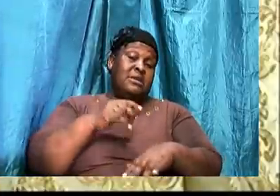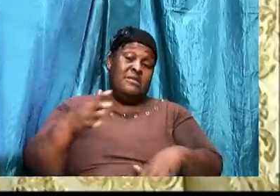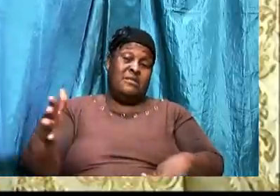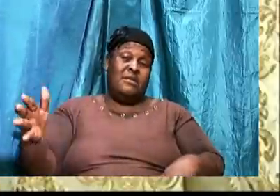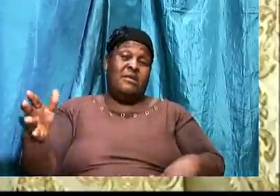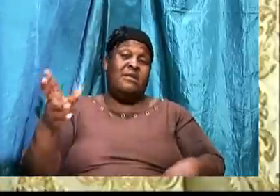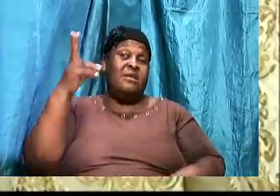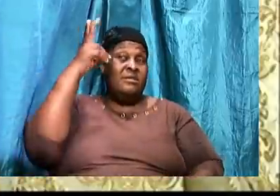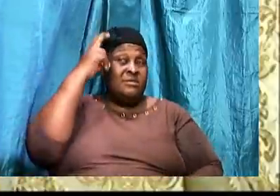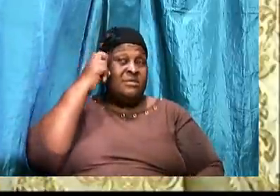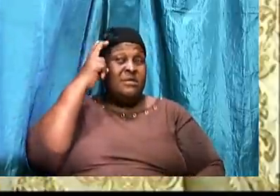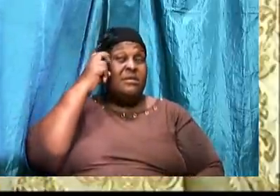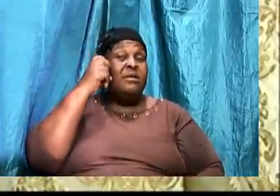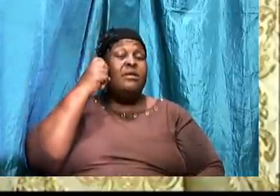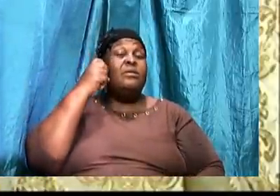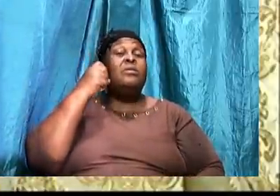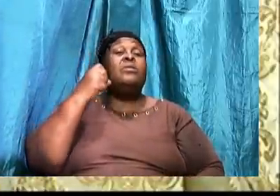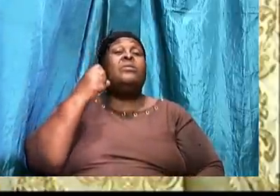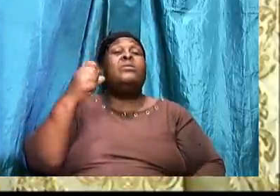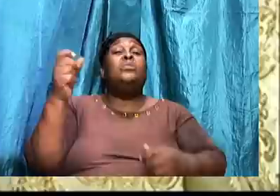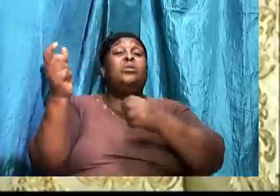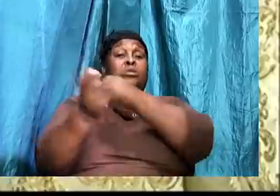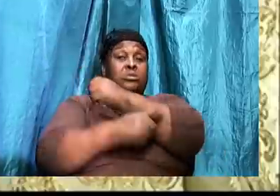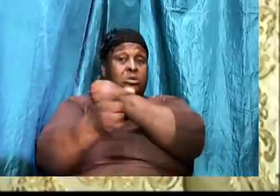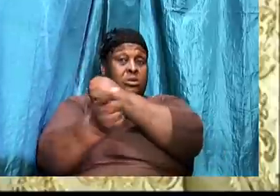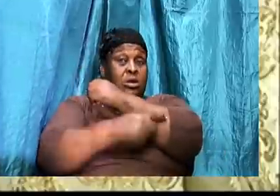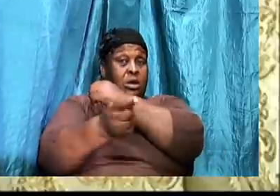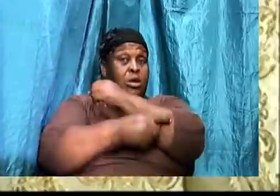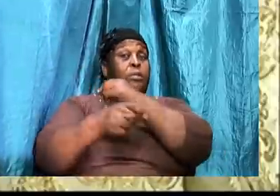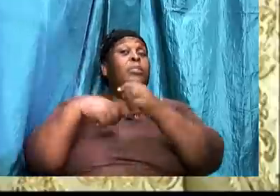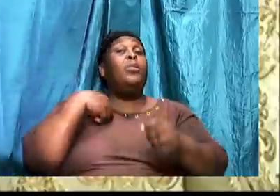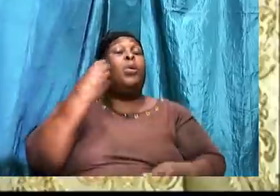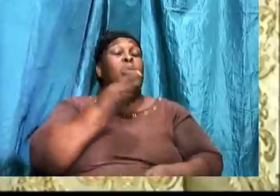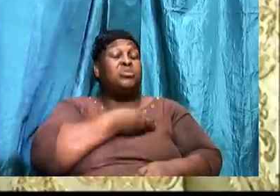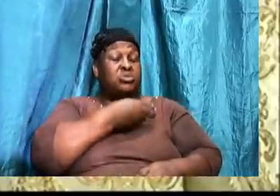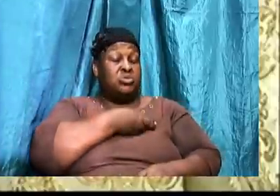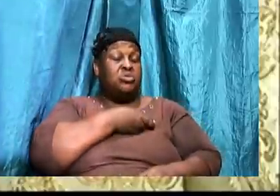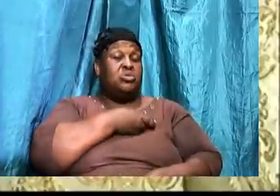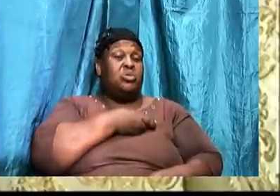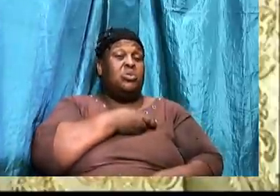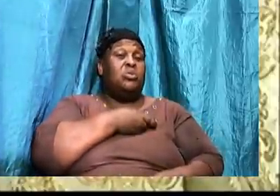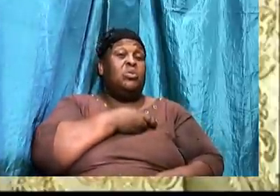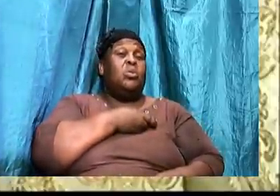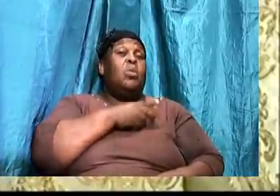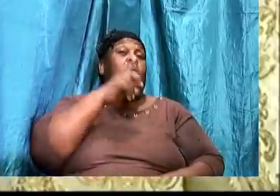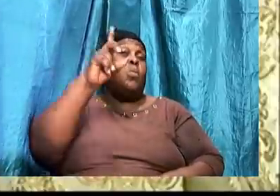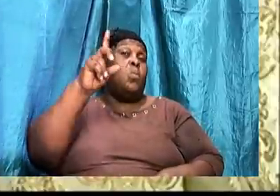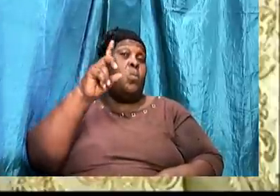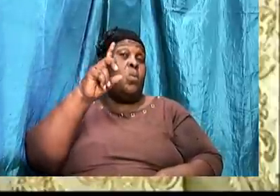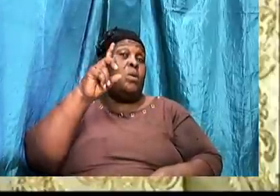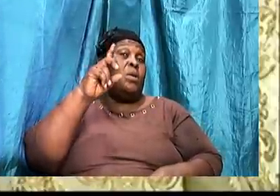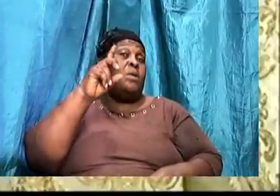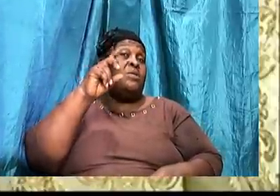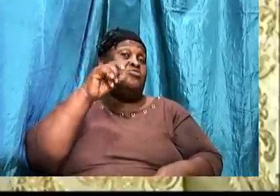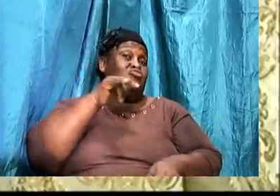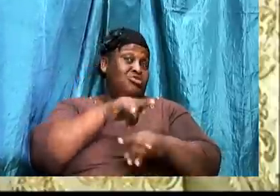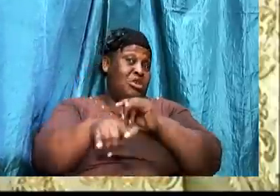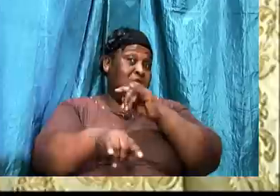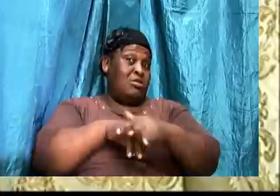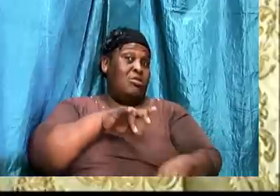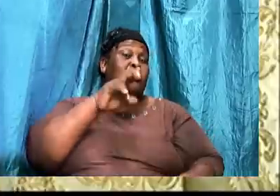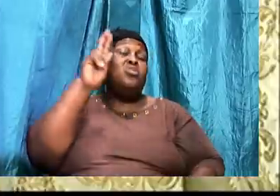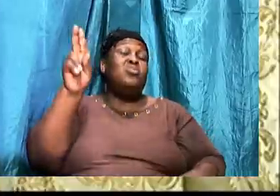is that Satan will tempt us. He, one of the schemes that he used against the people of God.